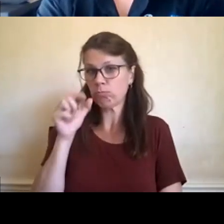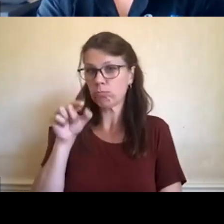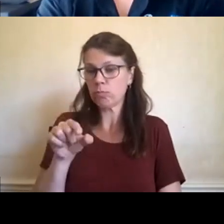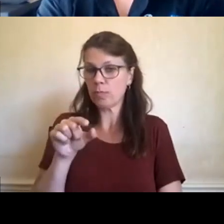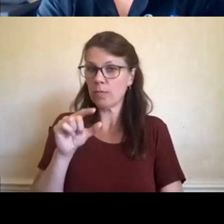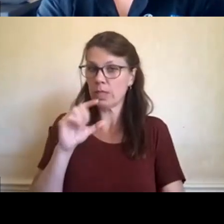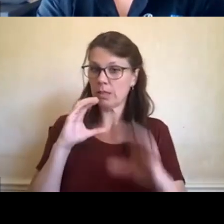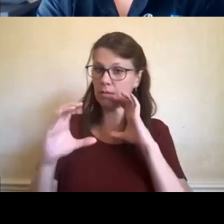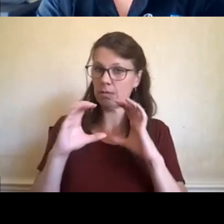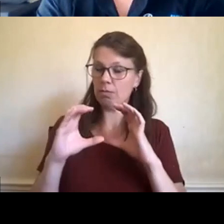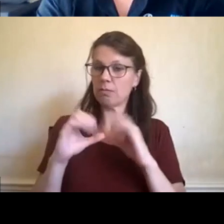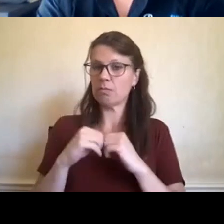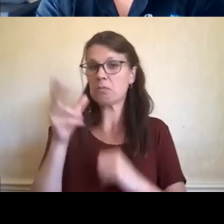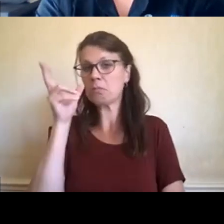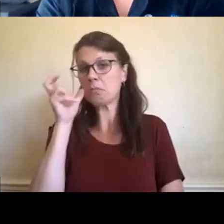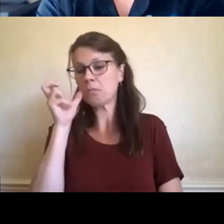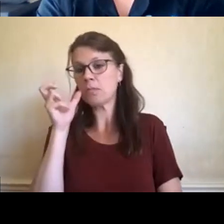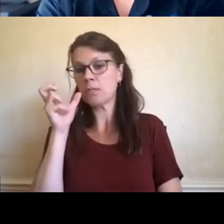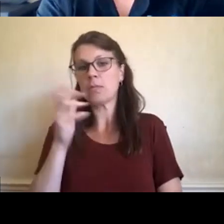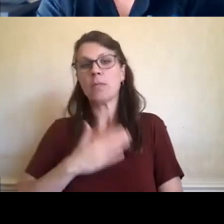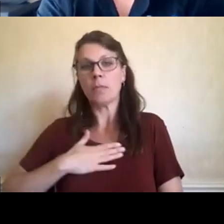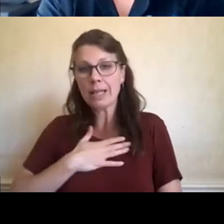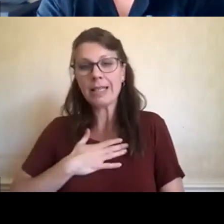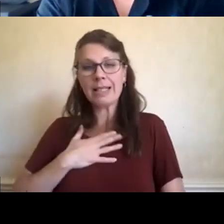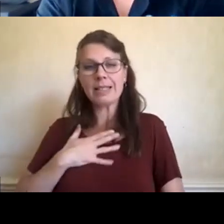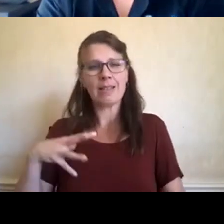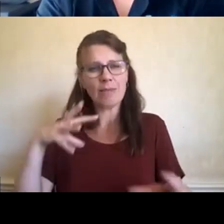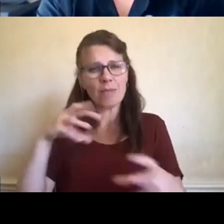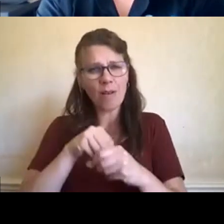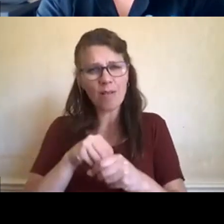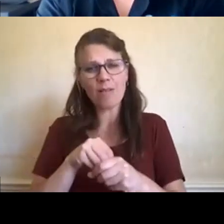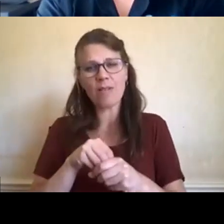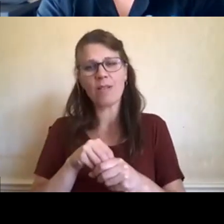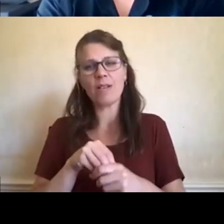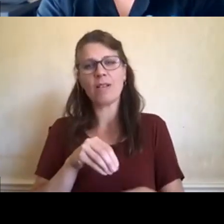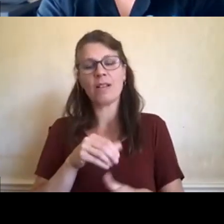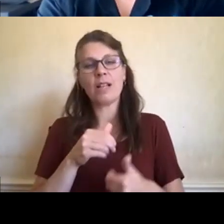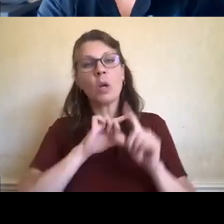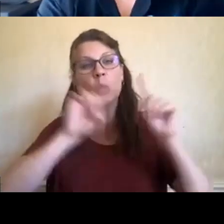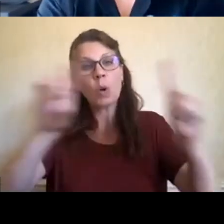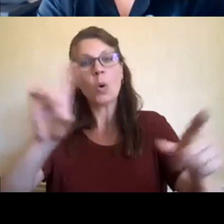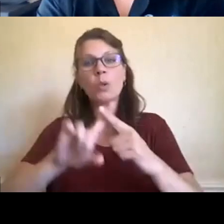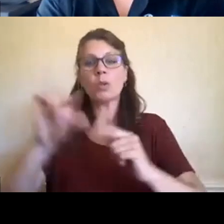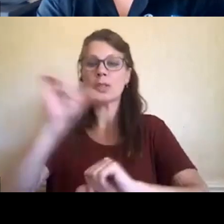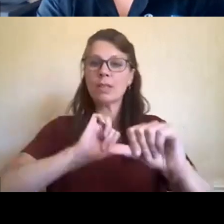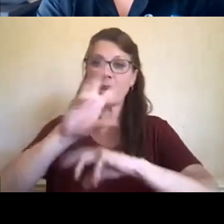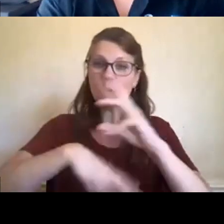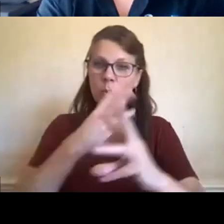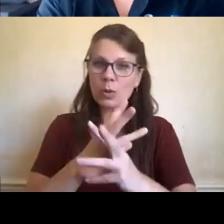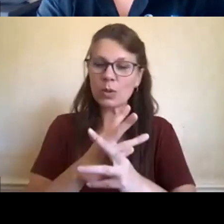uh, invest in yourself by taking time to check out these exhibitions. As I mentioned,